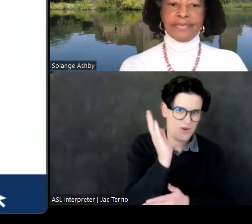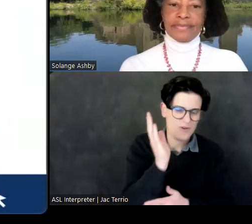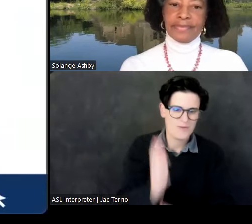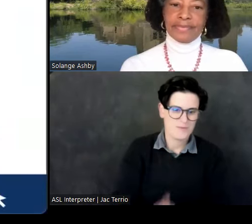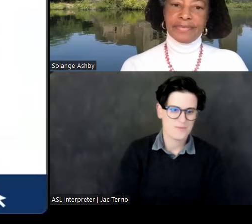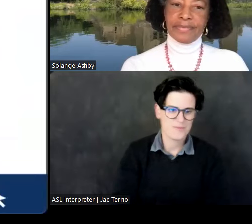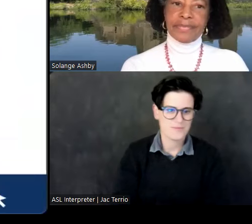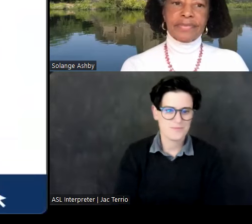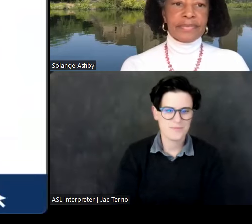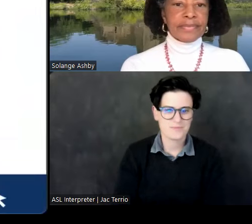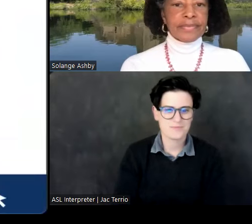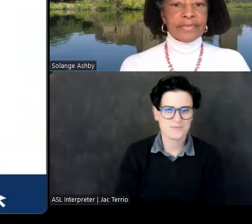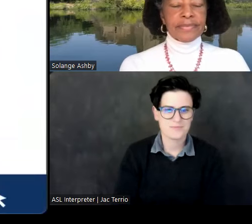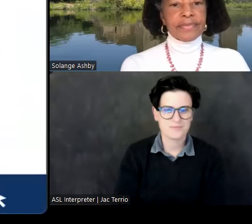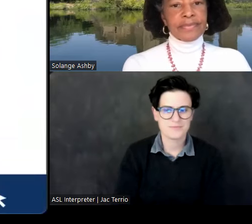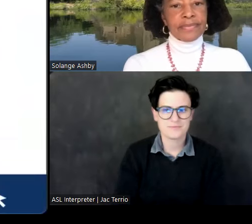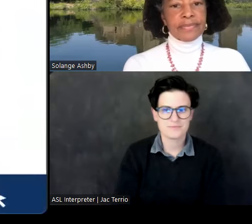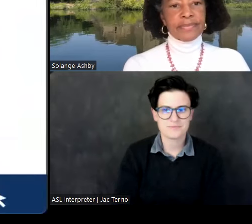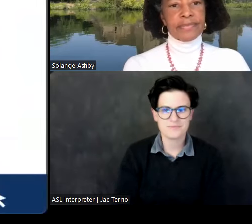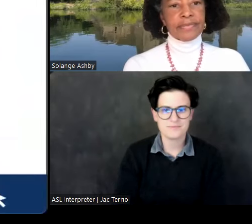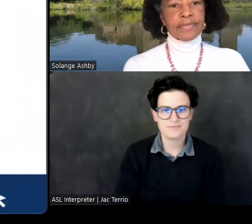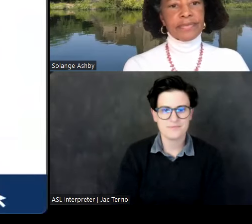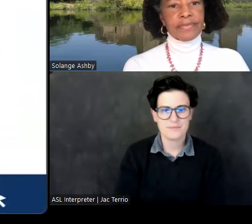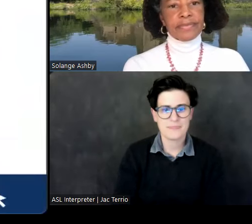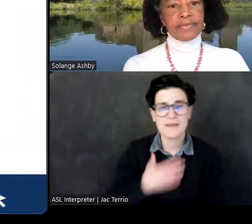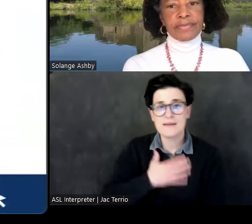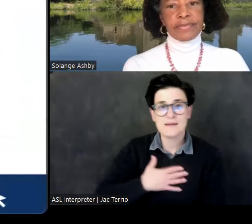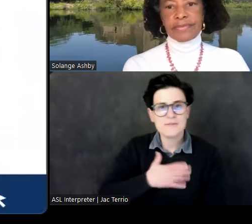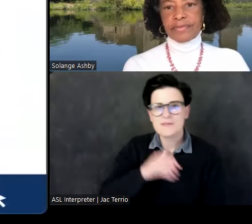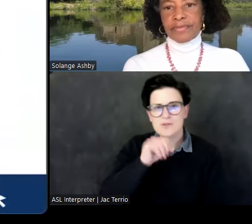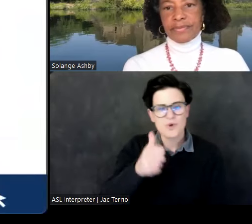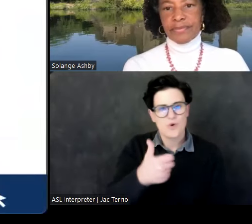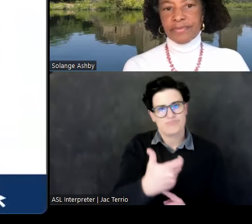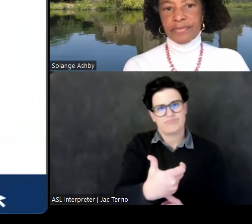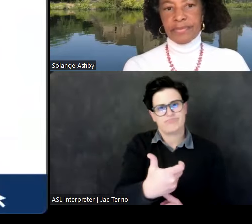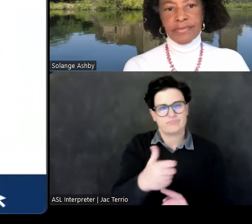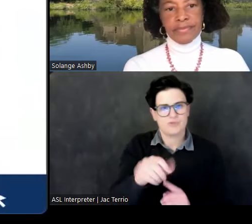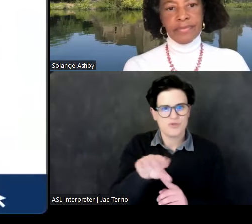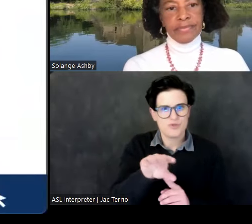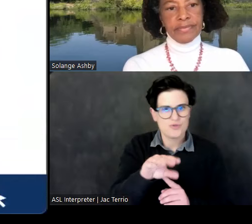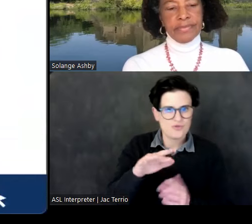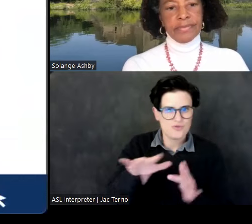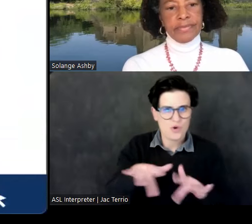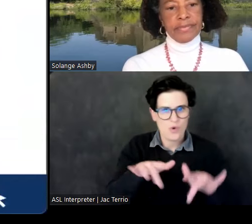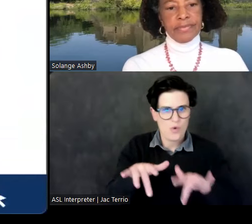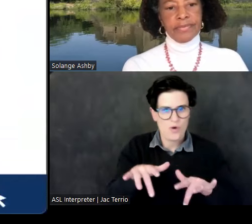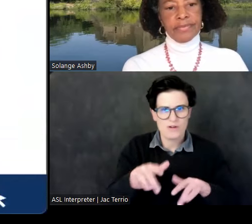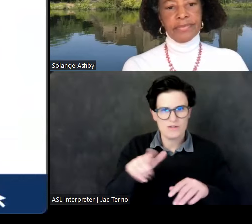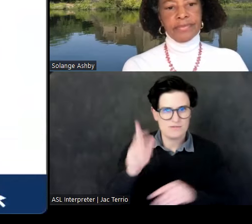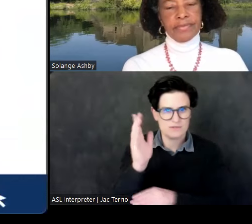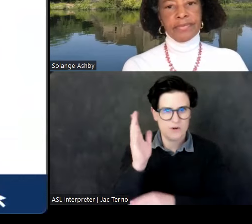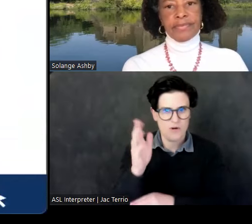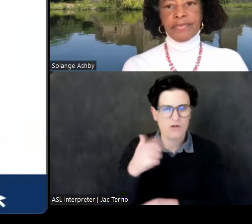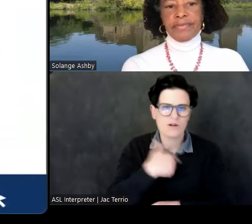And, well, yes, please refrain from recording the talk. It will be posted on YouTube, so there's really no need to bother with